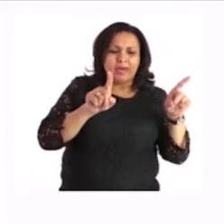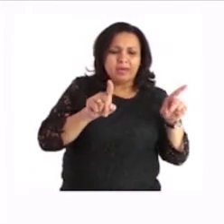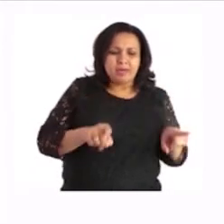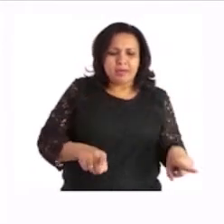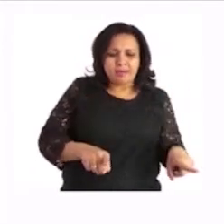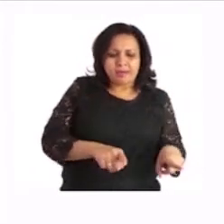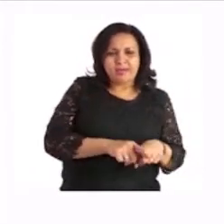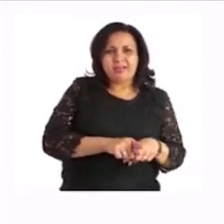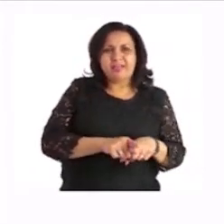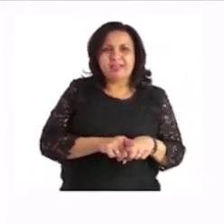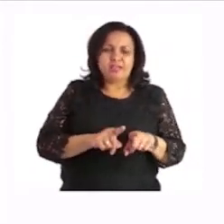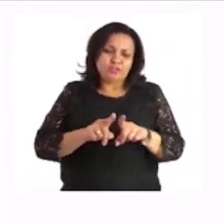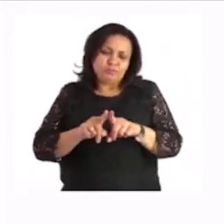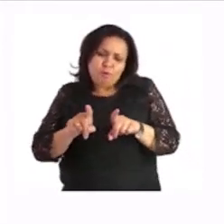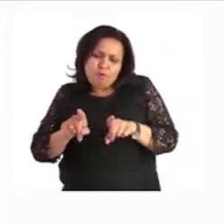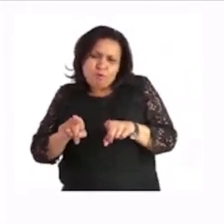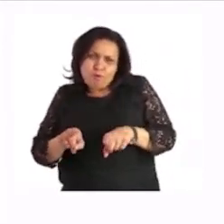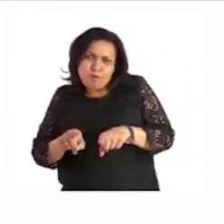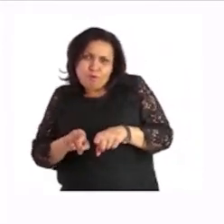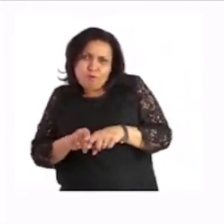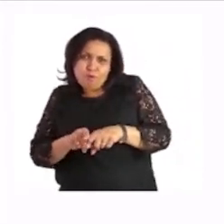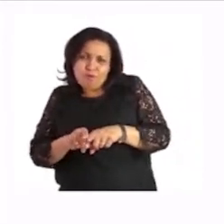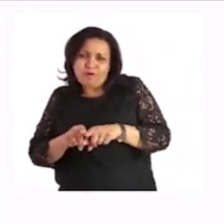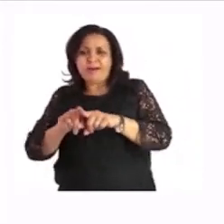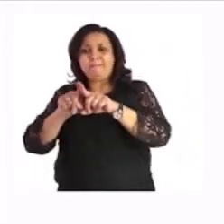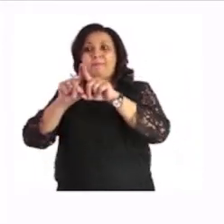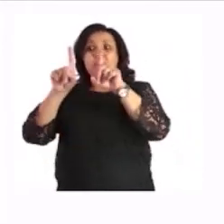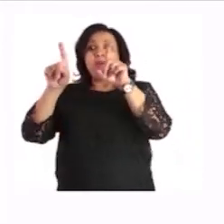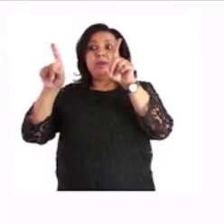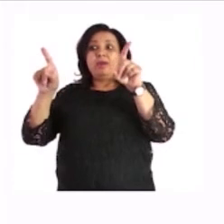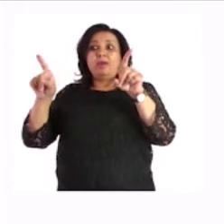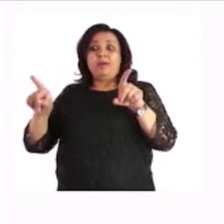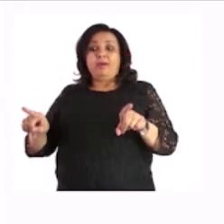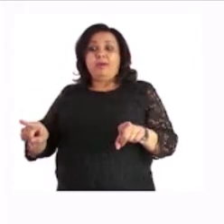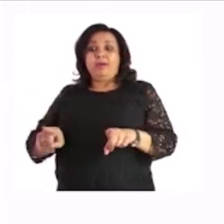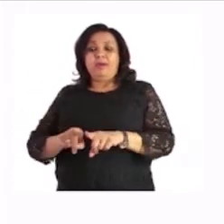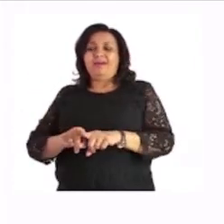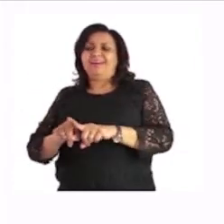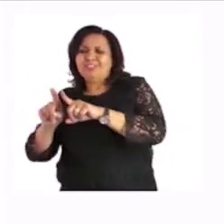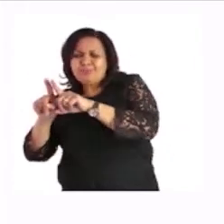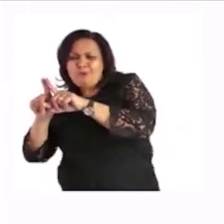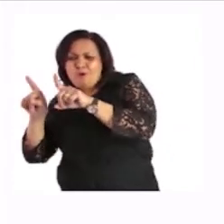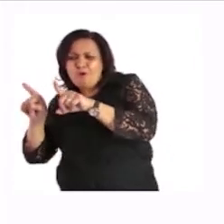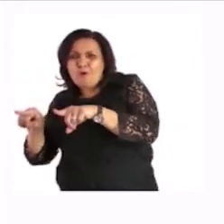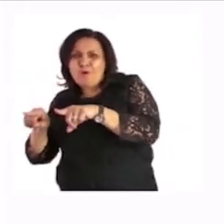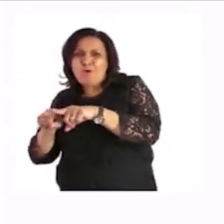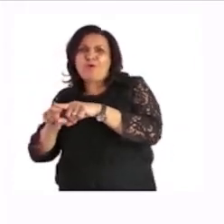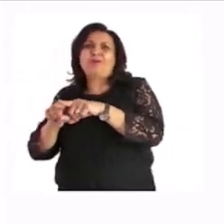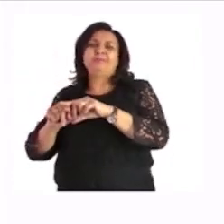So, big, yes, you are right. You already know the pattern. Big, small,